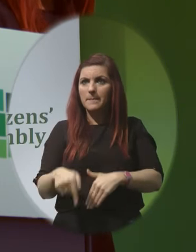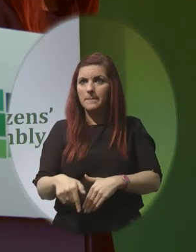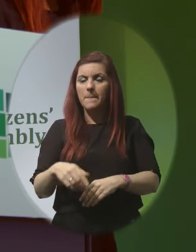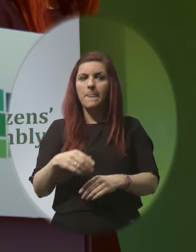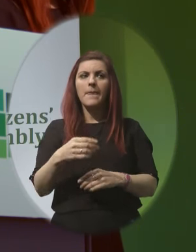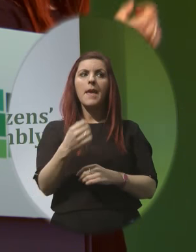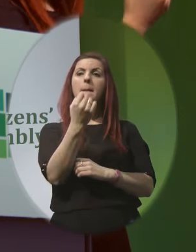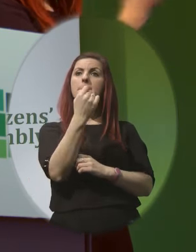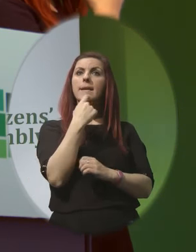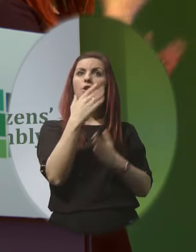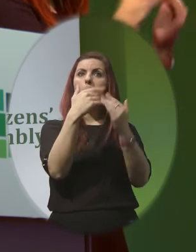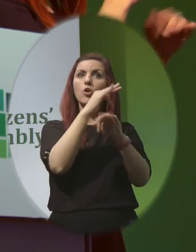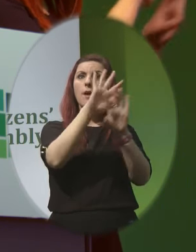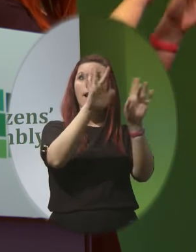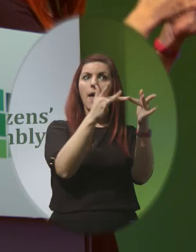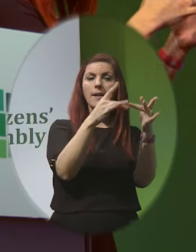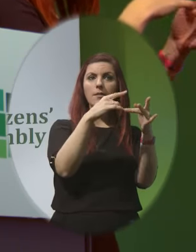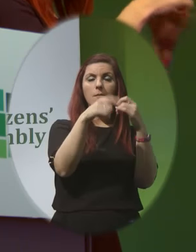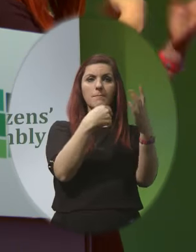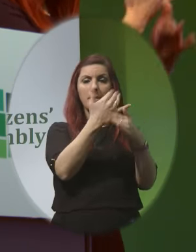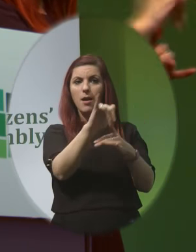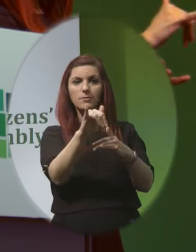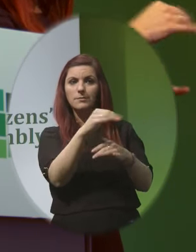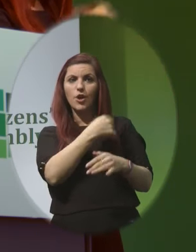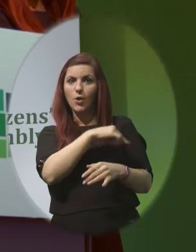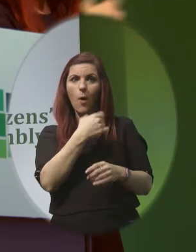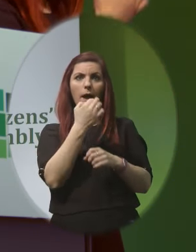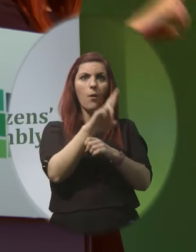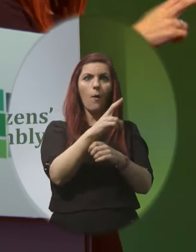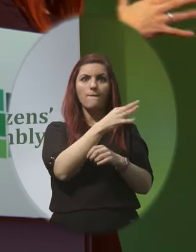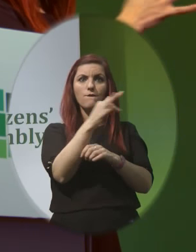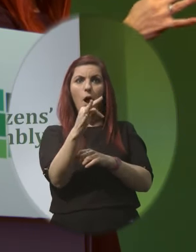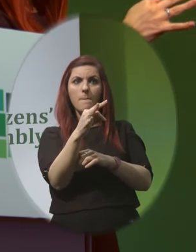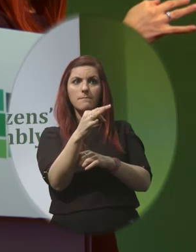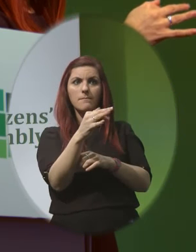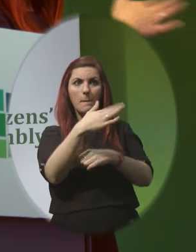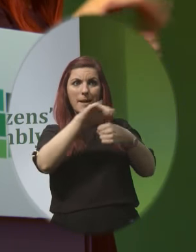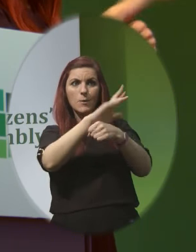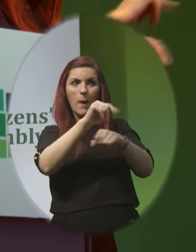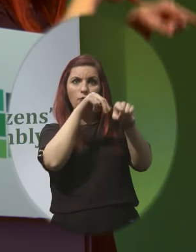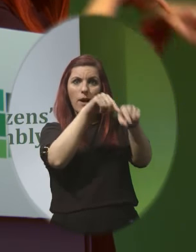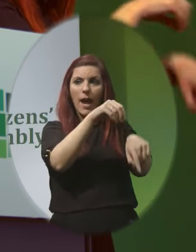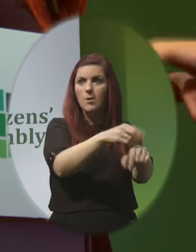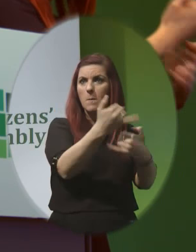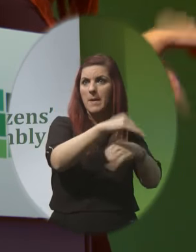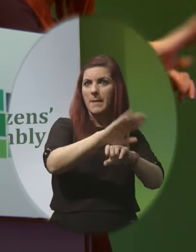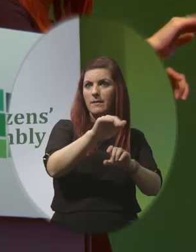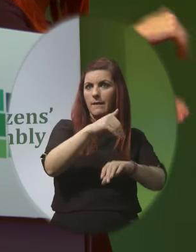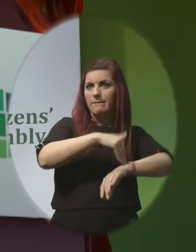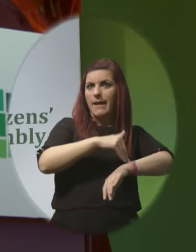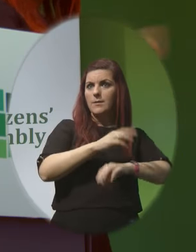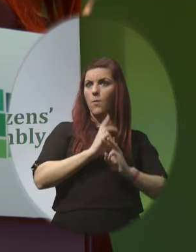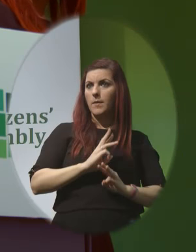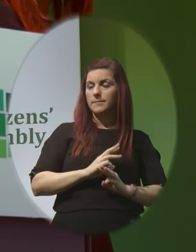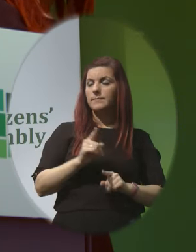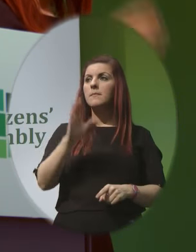always from a reliable source it may not be genuine it may be ineffective or could potentially be harmful because the women know that they are